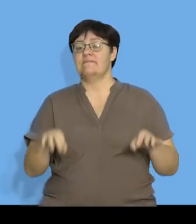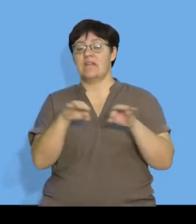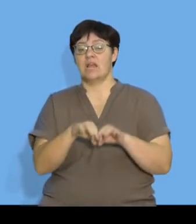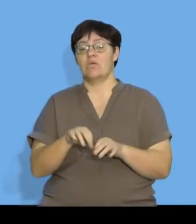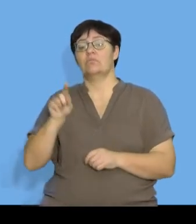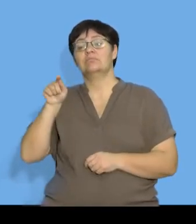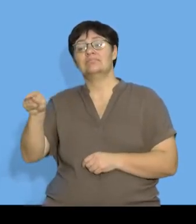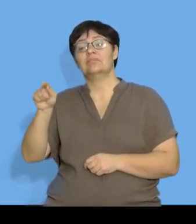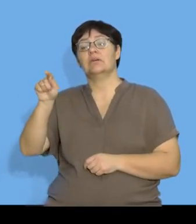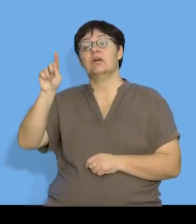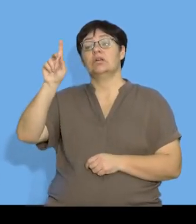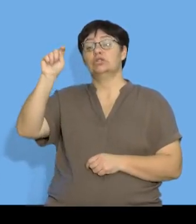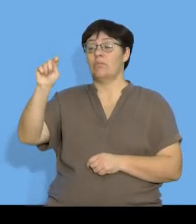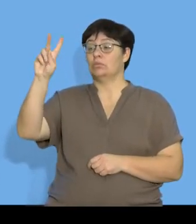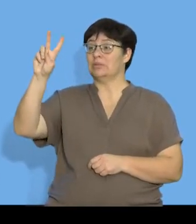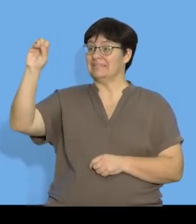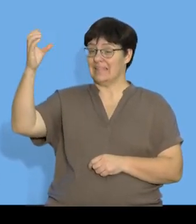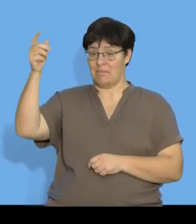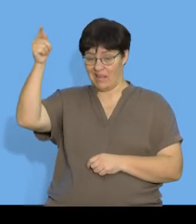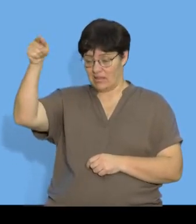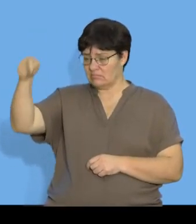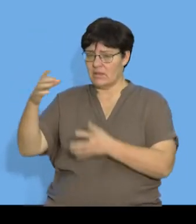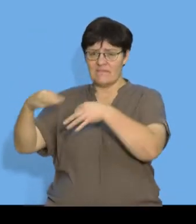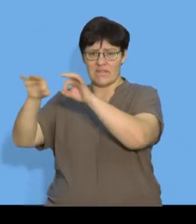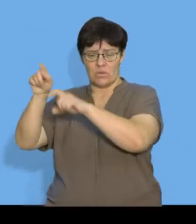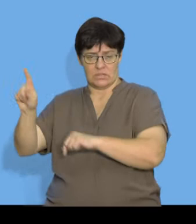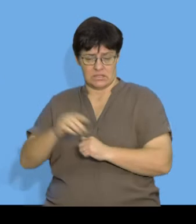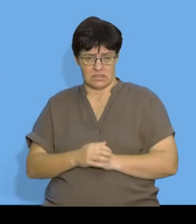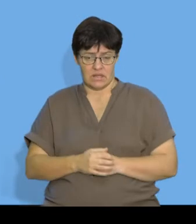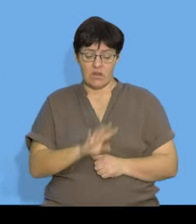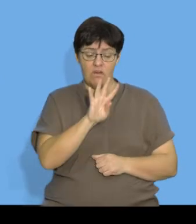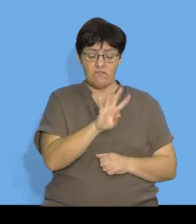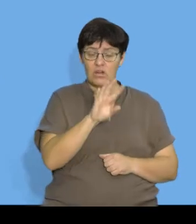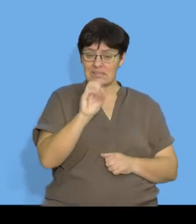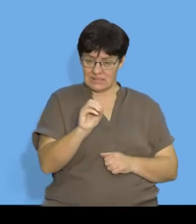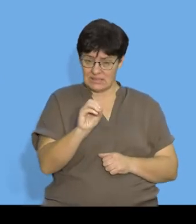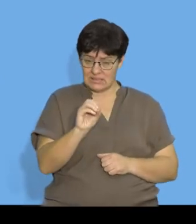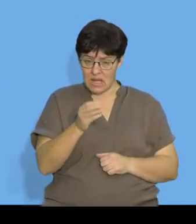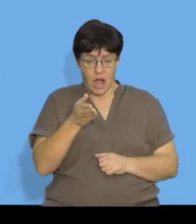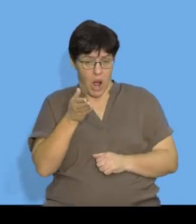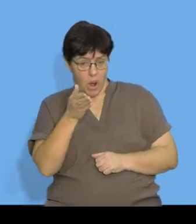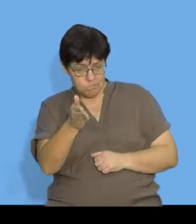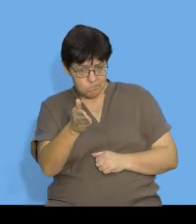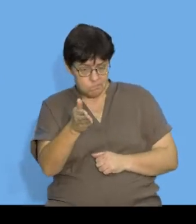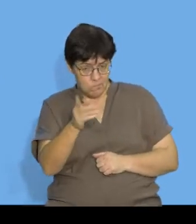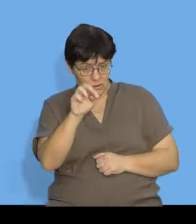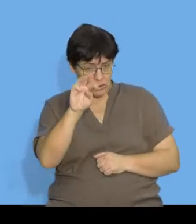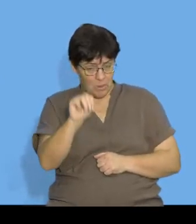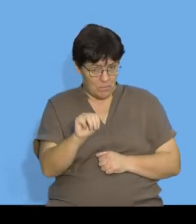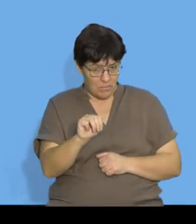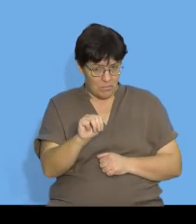20th term. And E is asking if 40 is a term in the sequence and we're going to justify